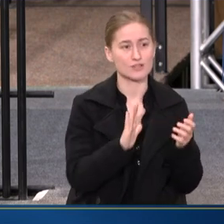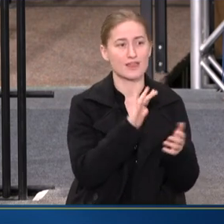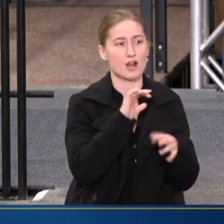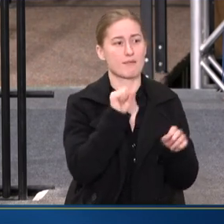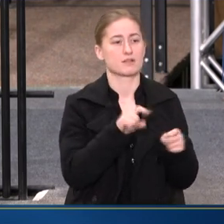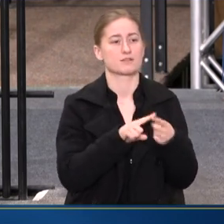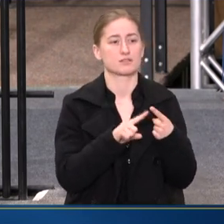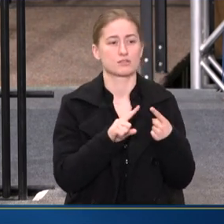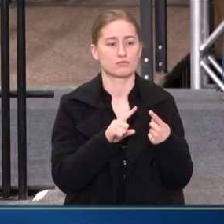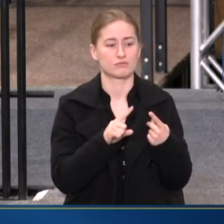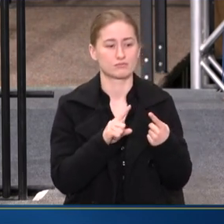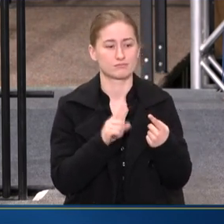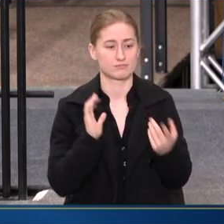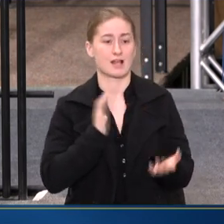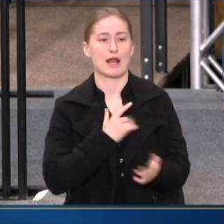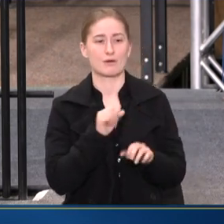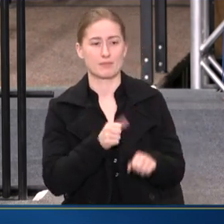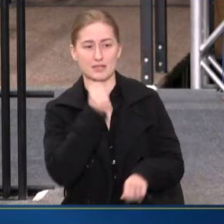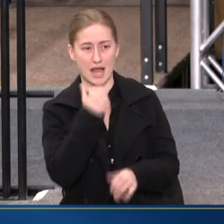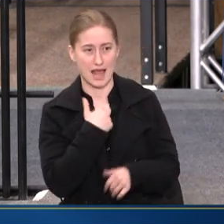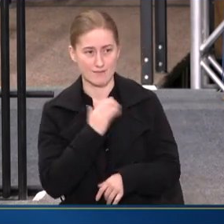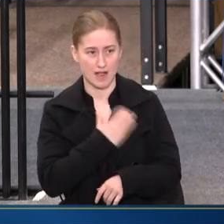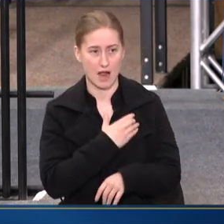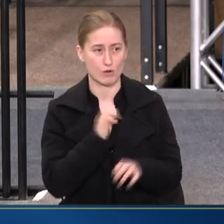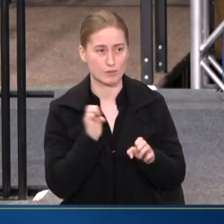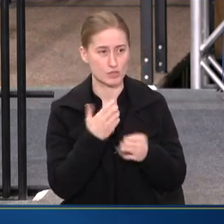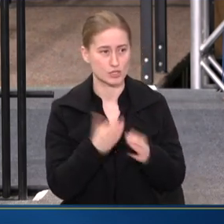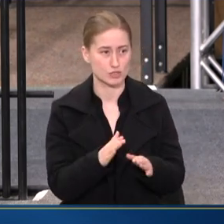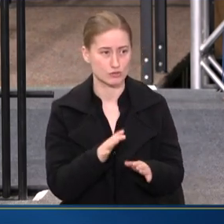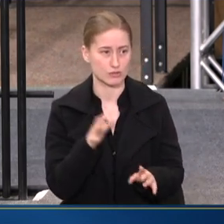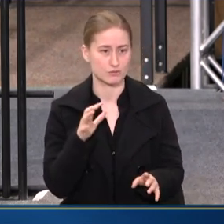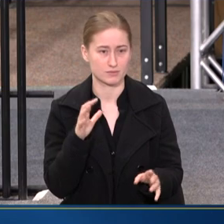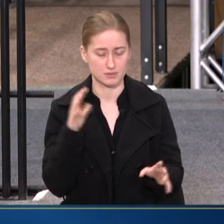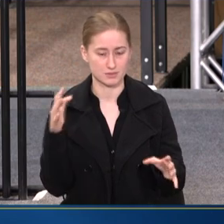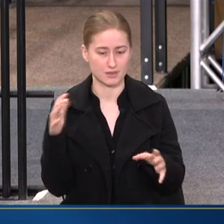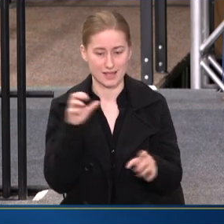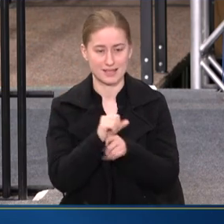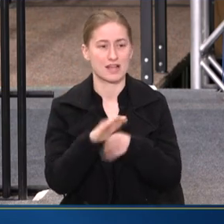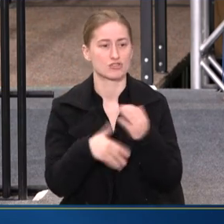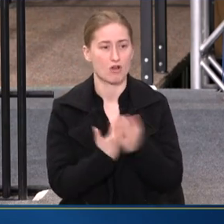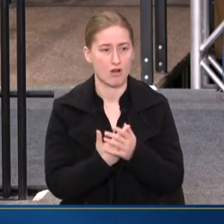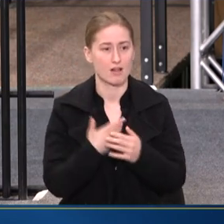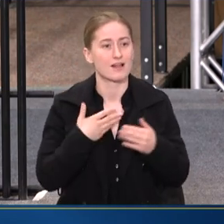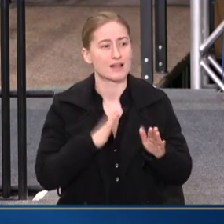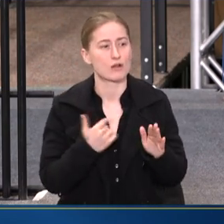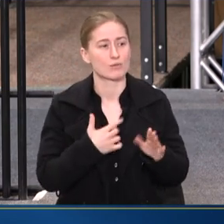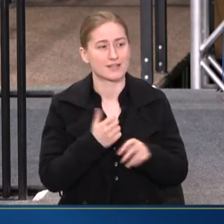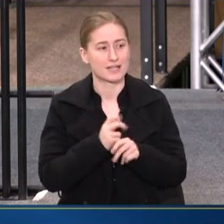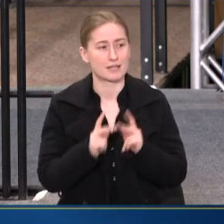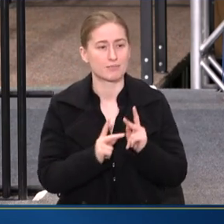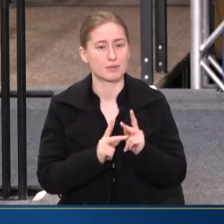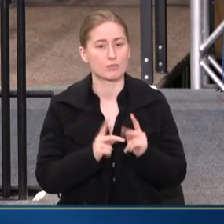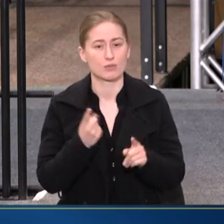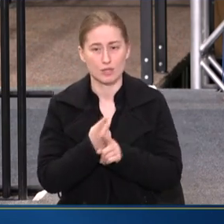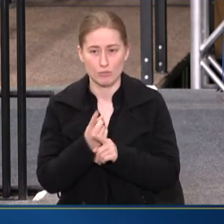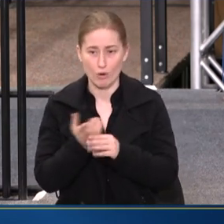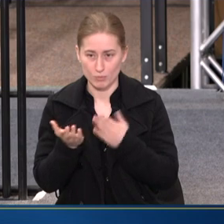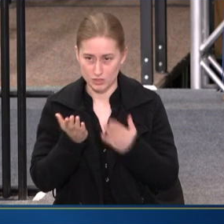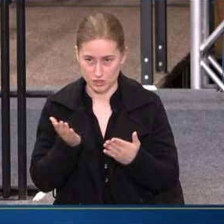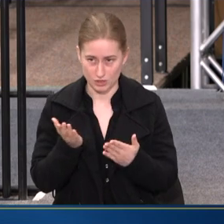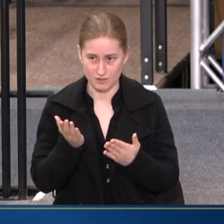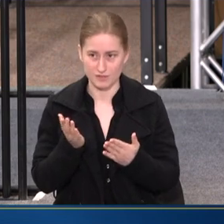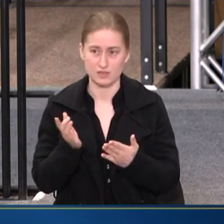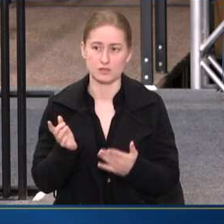to, our ability not to have our emergency rooms be a catch-all, allowing that we are giving people the appropriate service